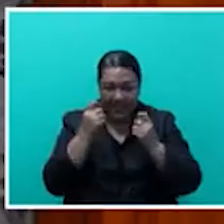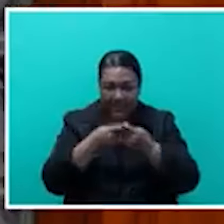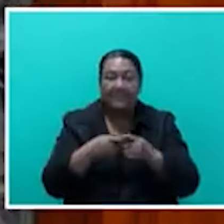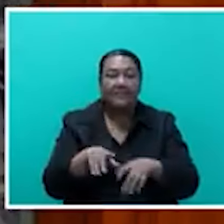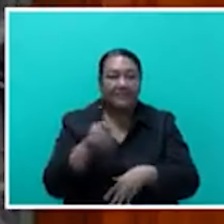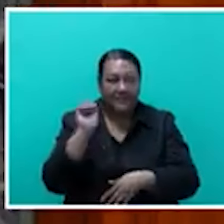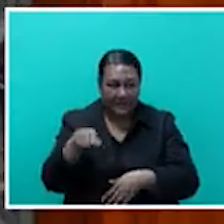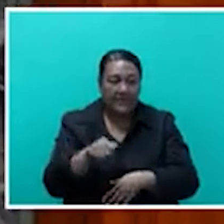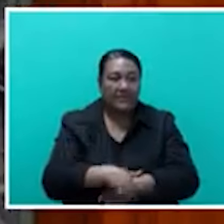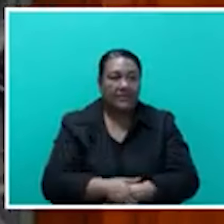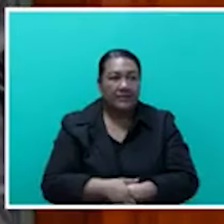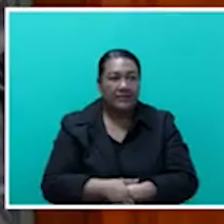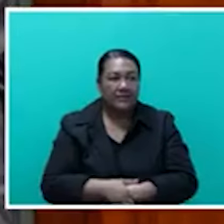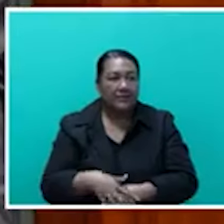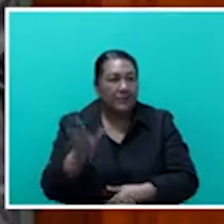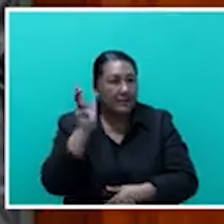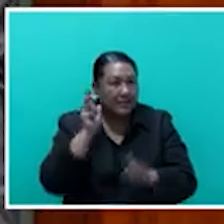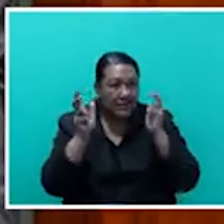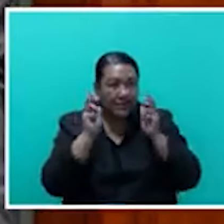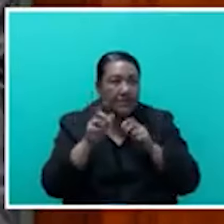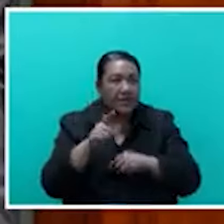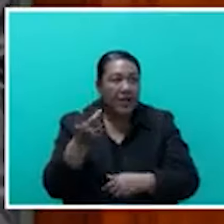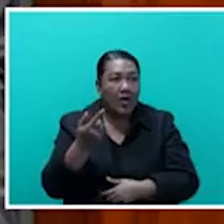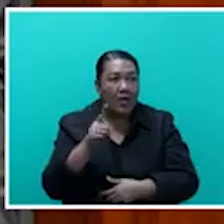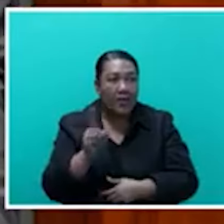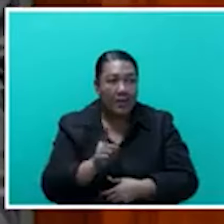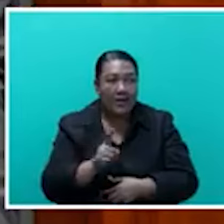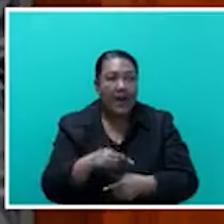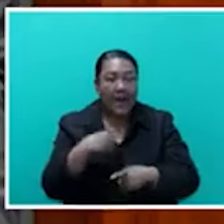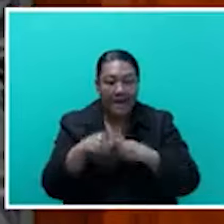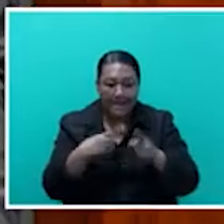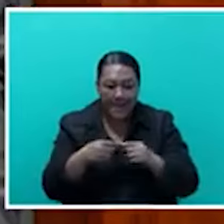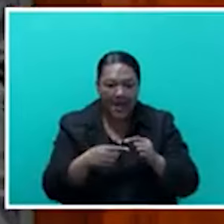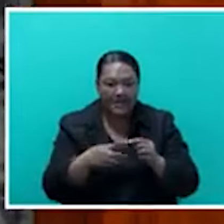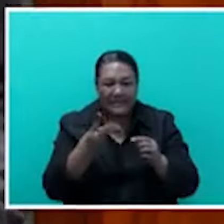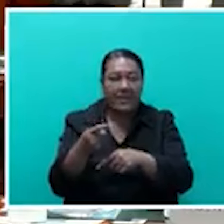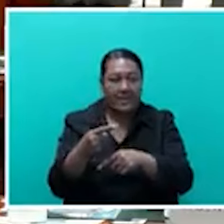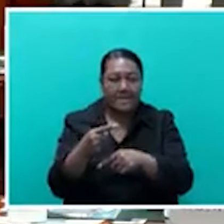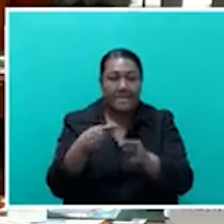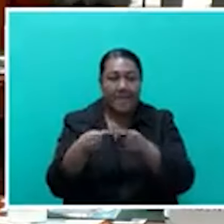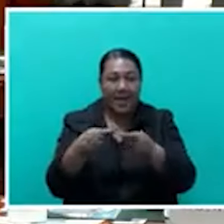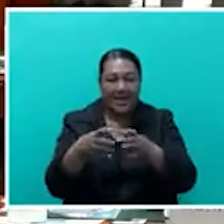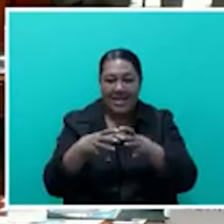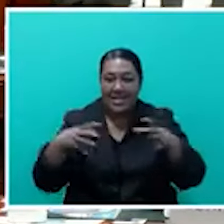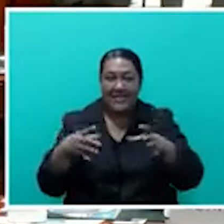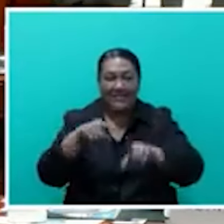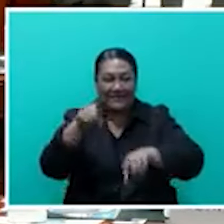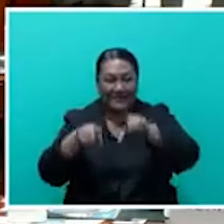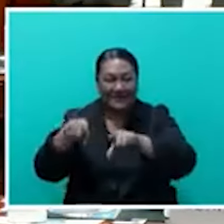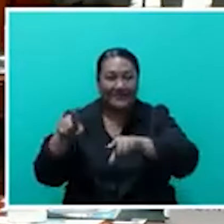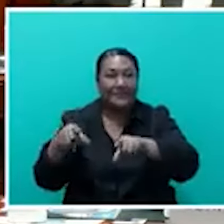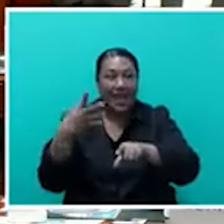sir, from our perspective too, we've heard some positive reports regarding the mission that actually went across. I thank you, Honourable Speaker. There is a